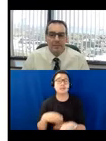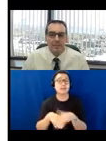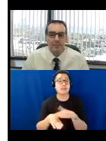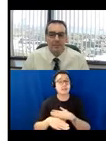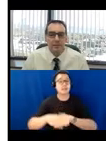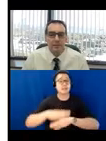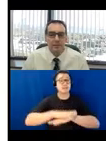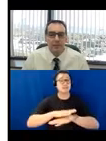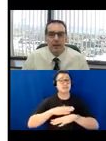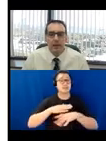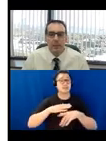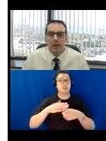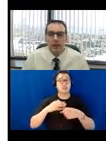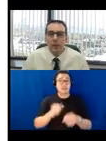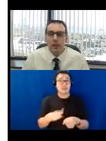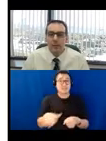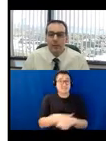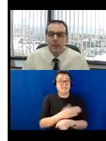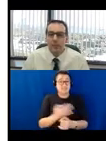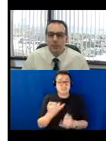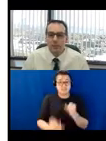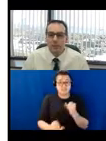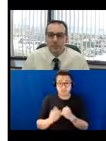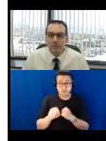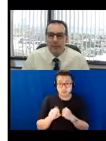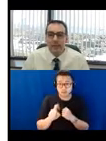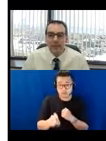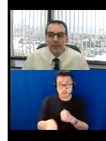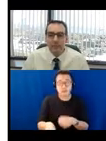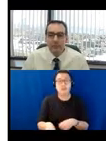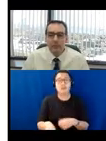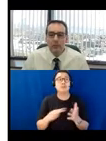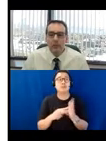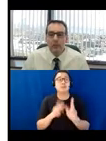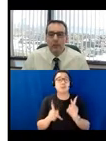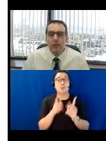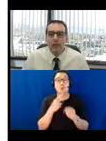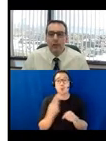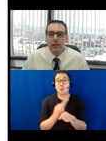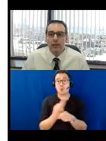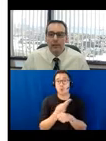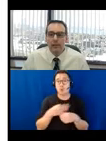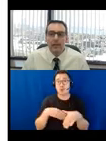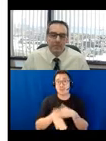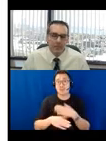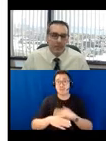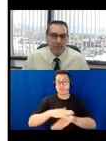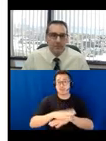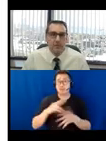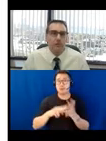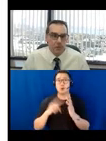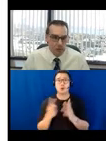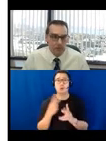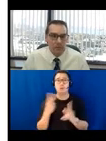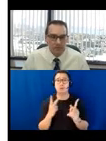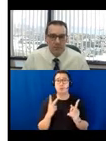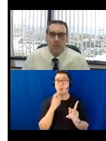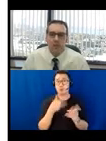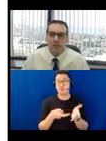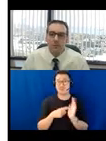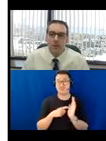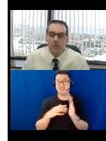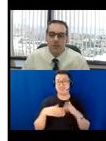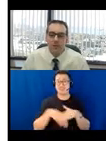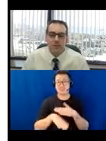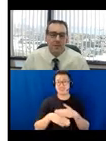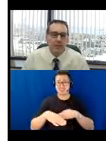last? Are they only able to be used by people that need them? Or, as like, as for reserved accessible